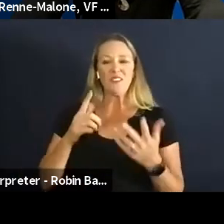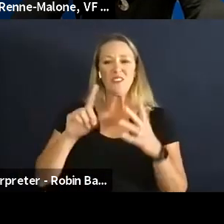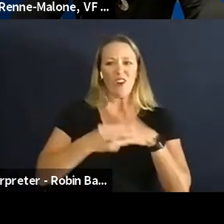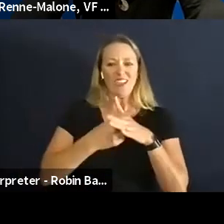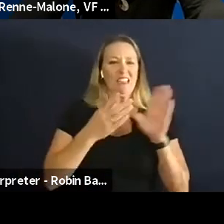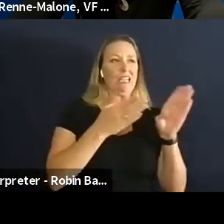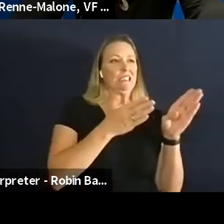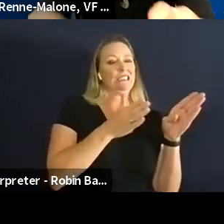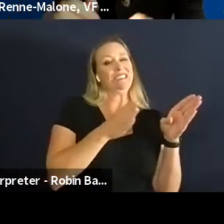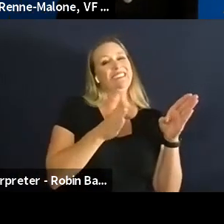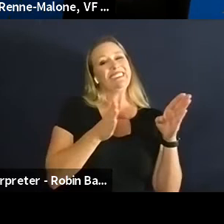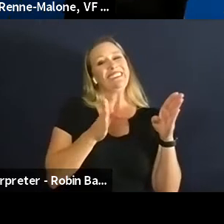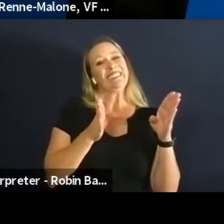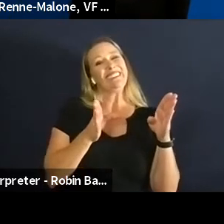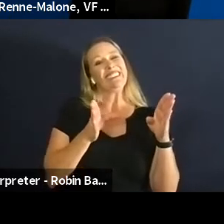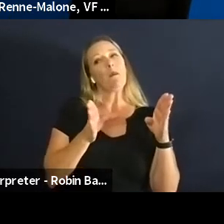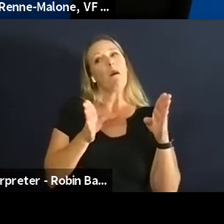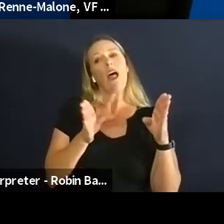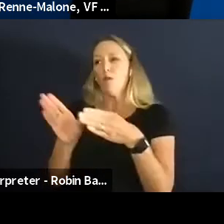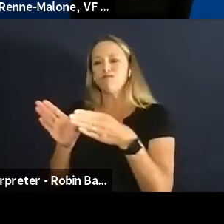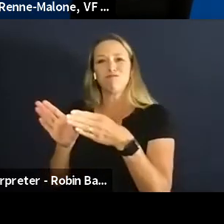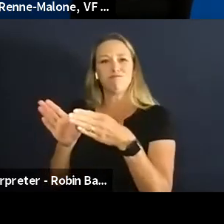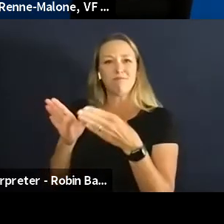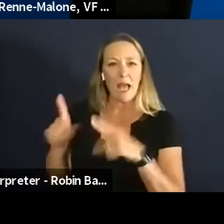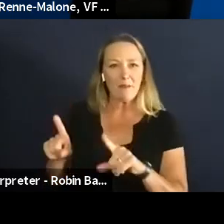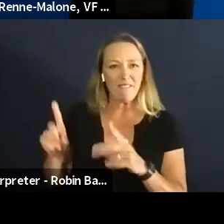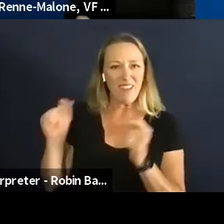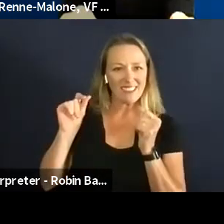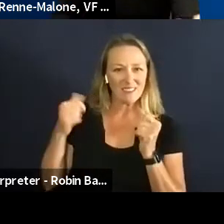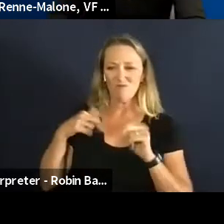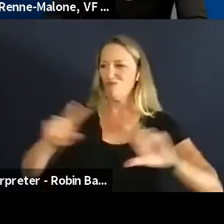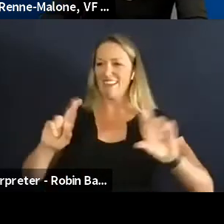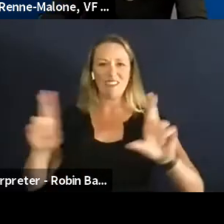slowly but we're ready to sort of take a bigger leap now since we started.